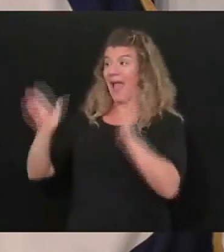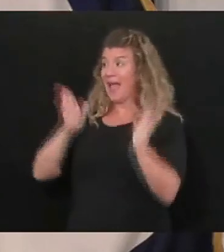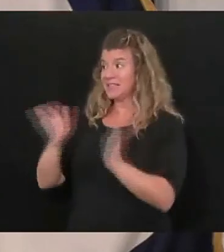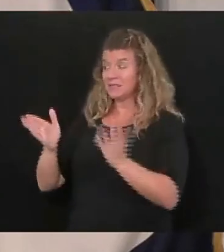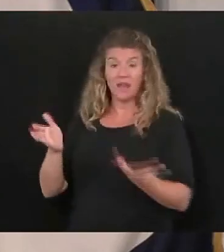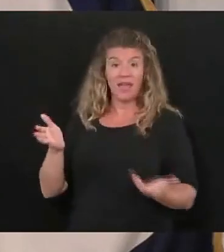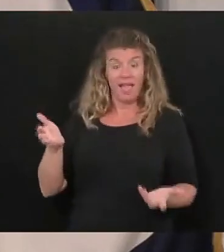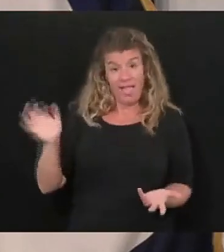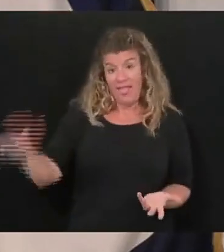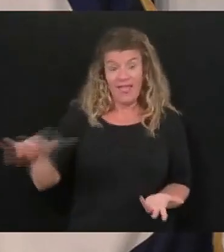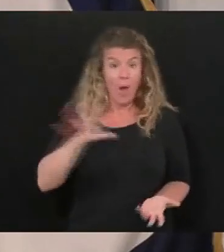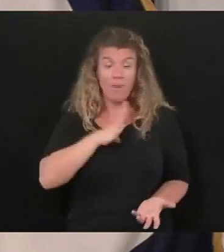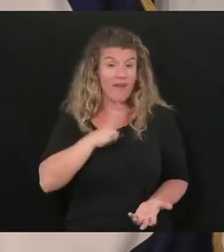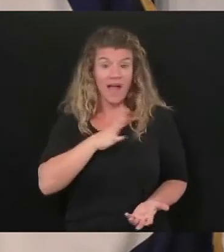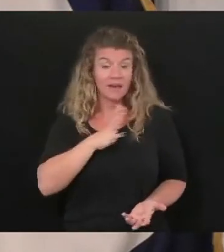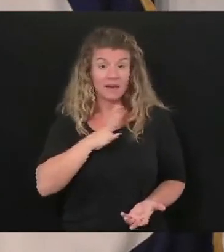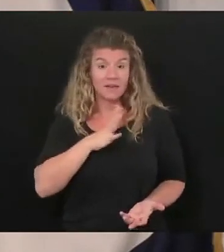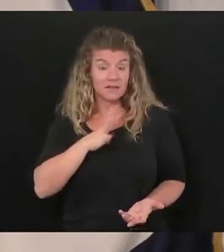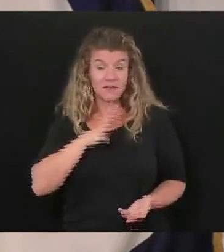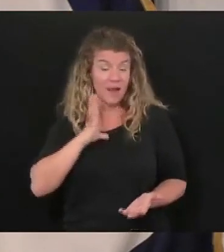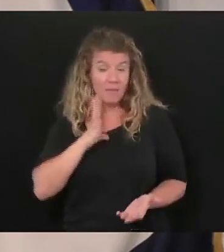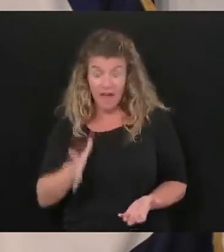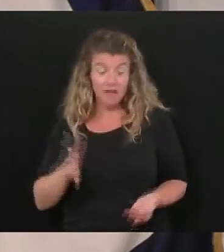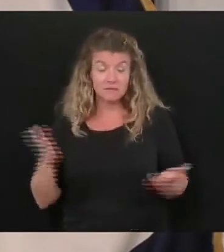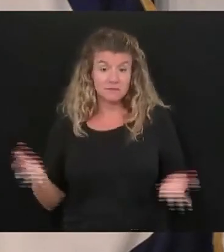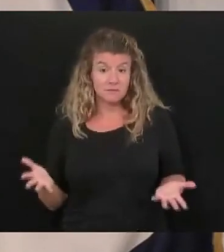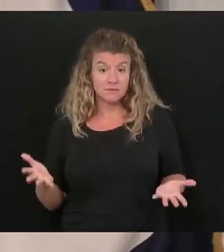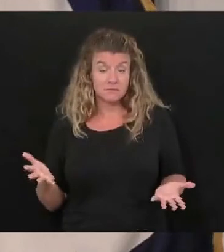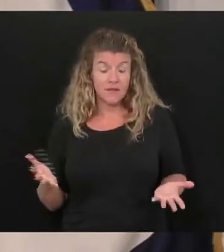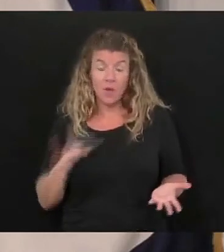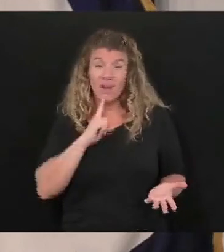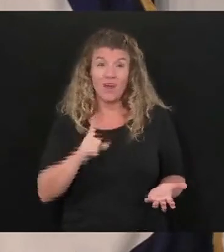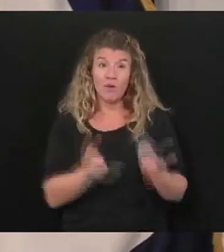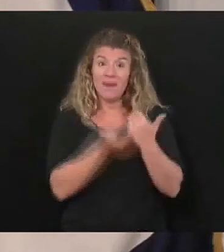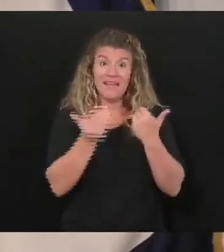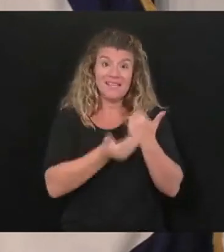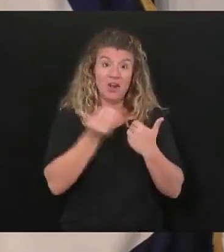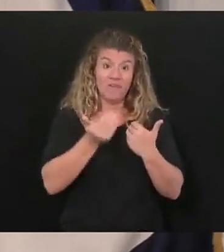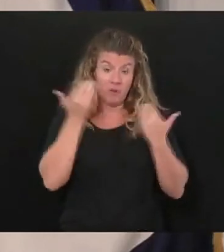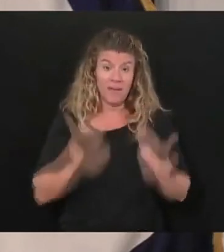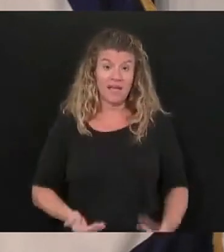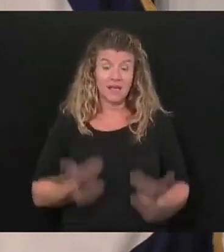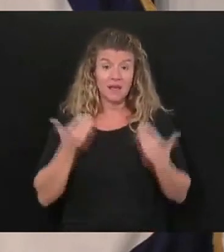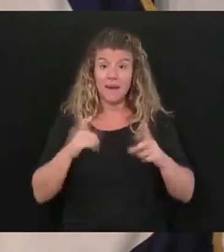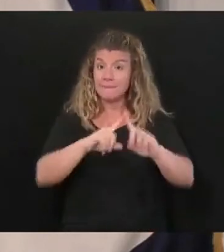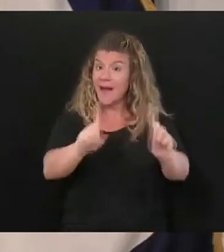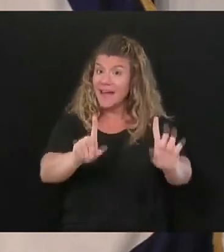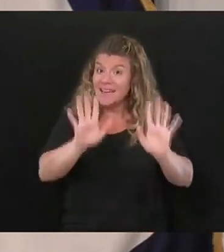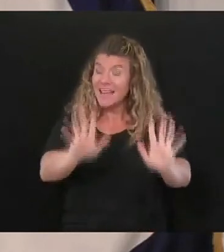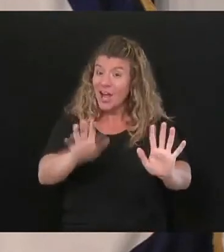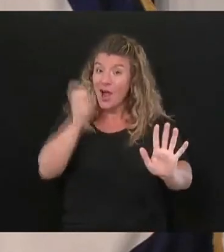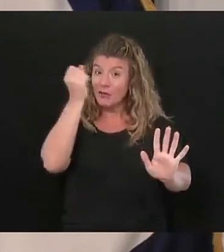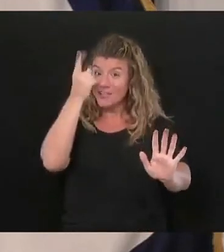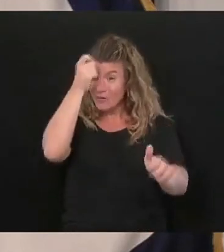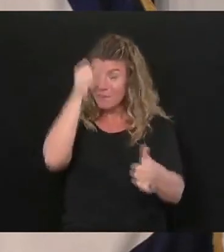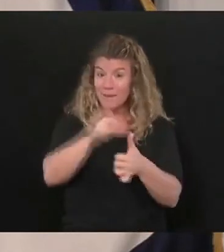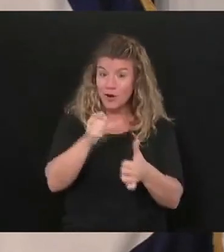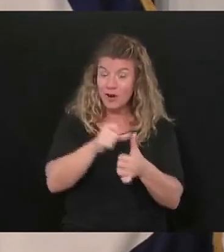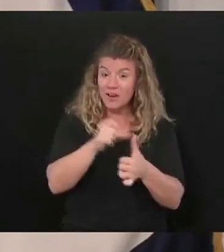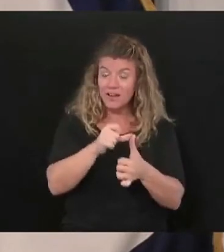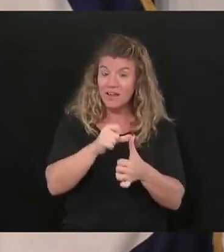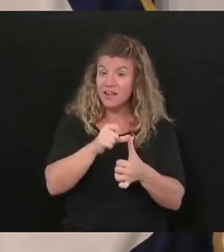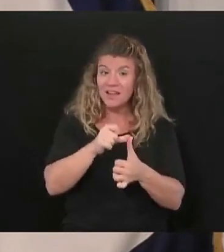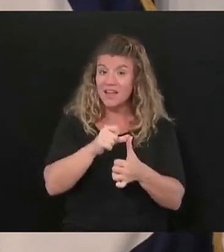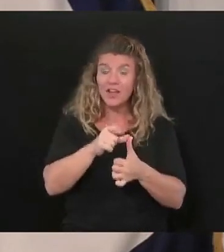be fine that would be absolutely fine with me in fact it would have been a lot easier and everything but I'd challenge you just this you find